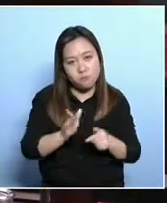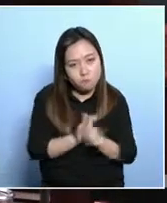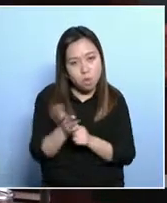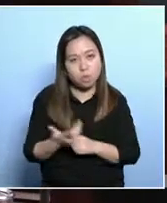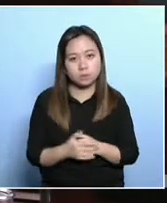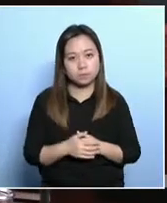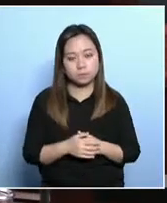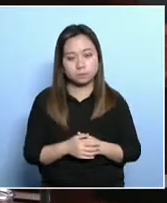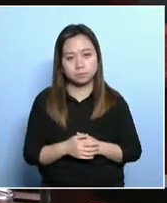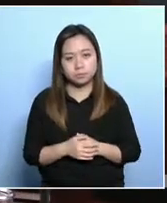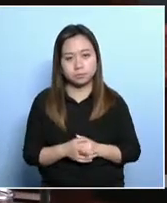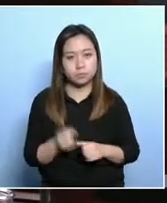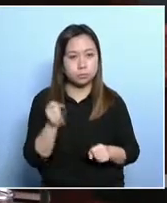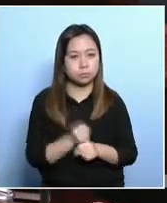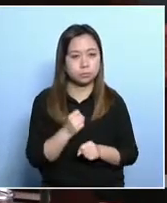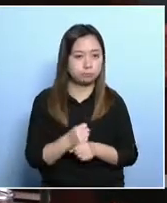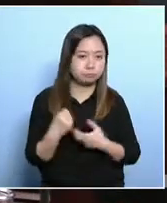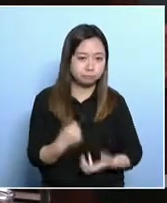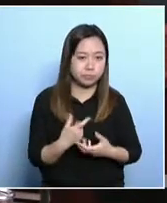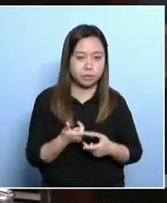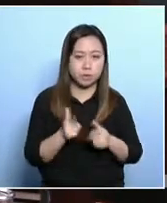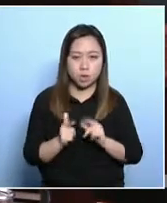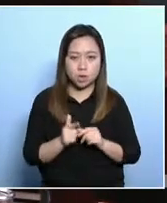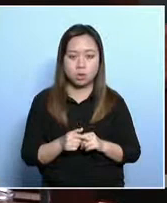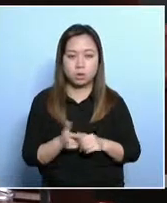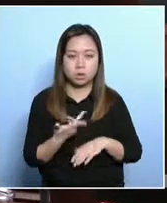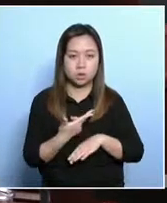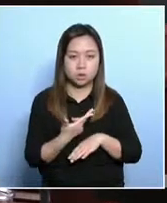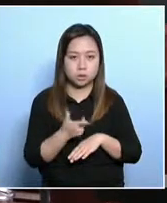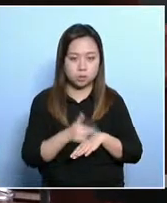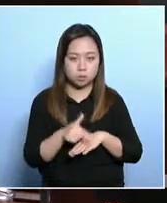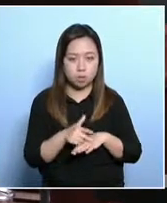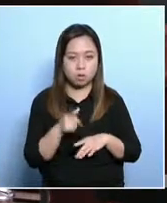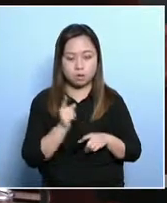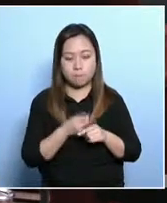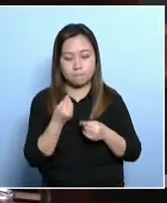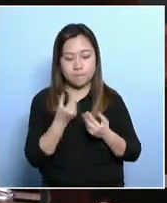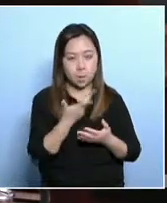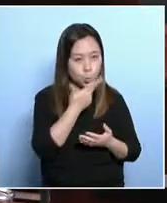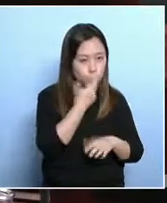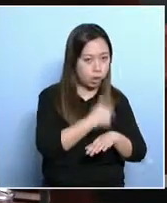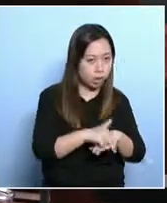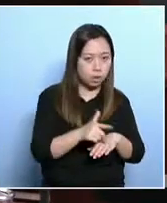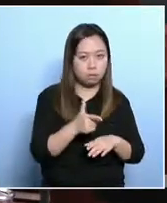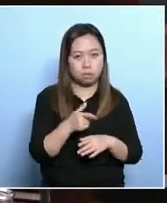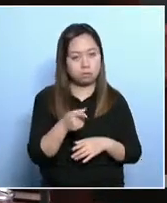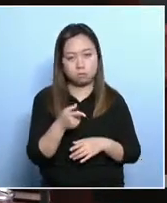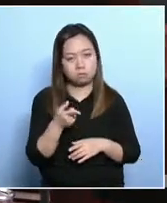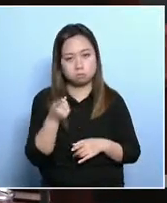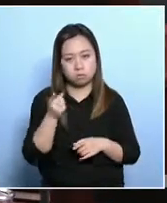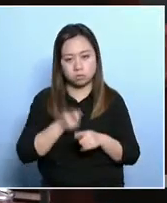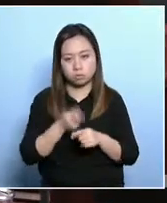not to remain the working poor after being employed. And the WFA